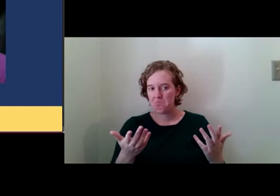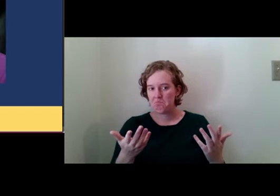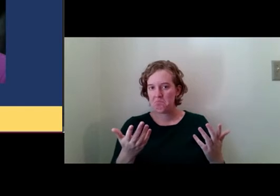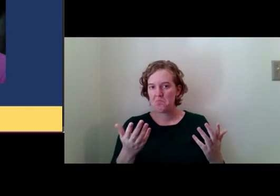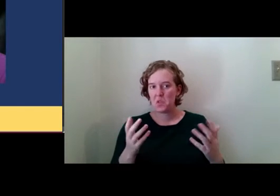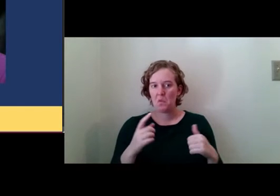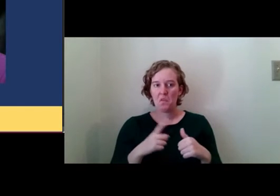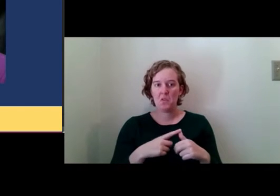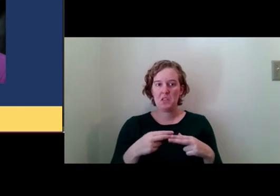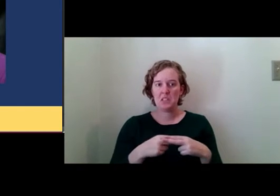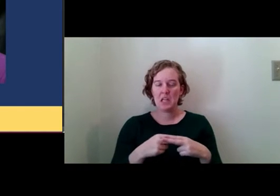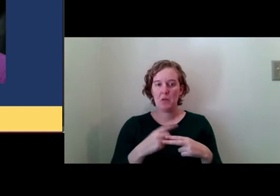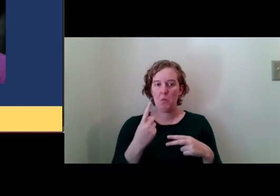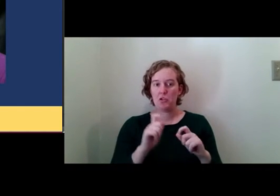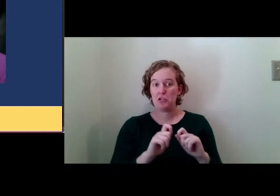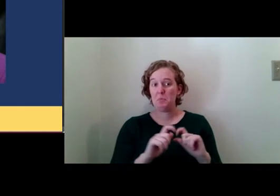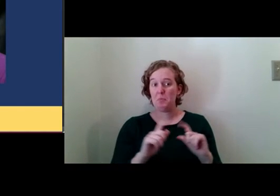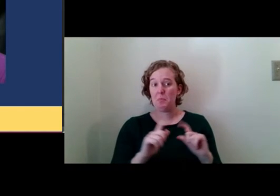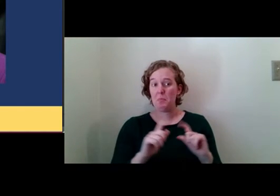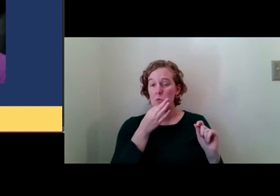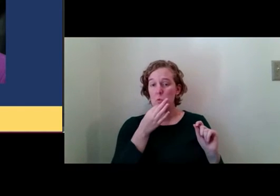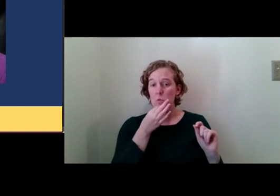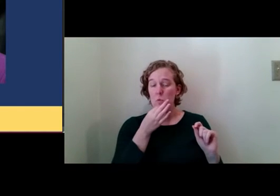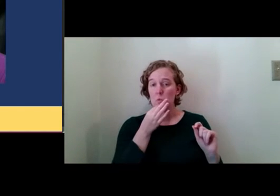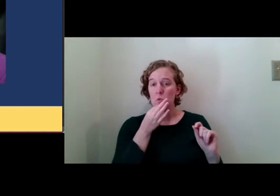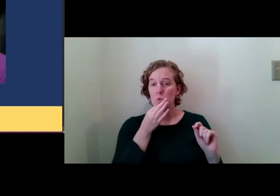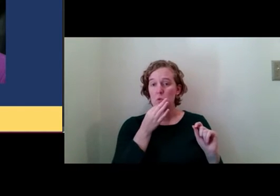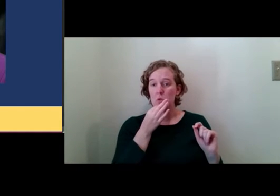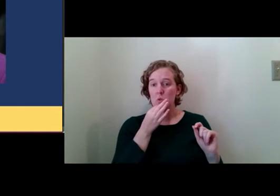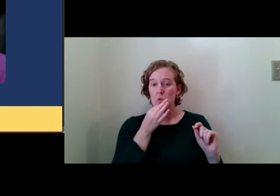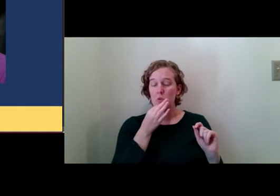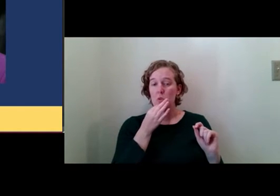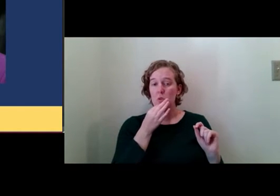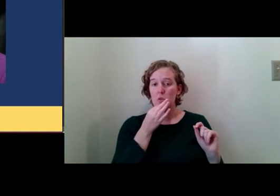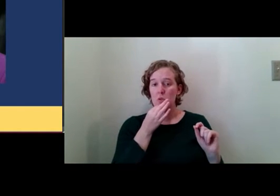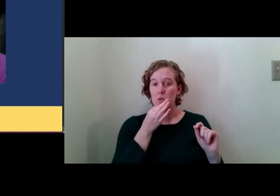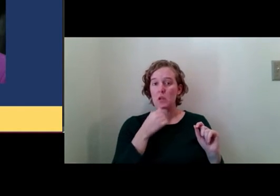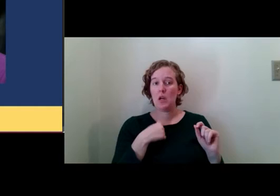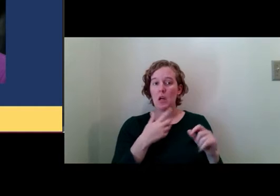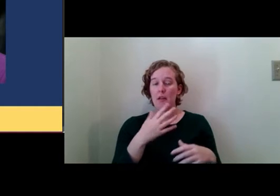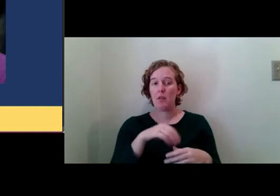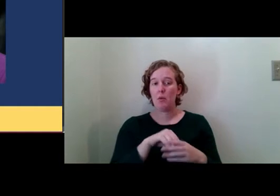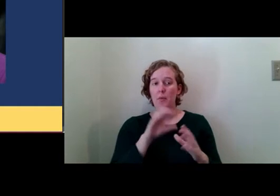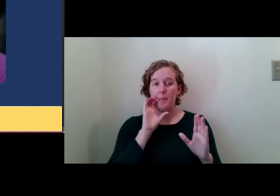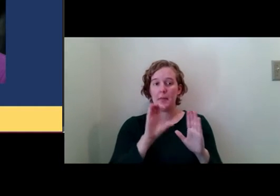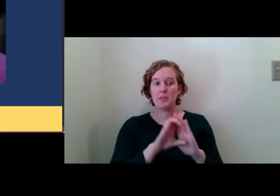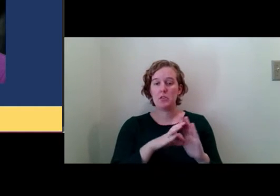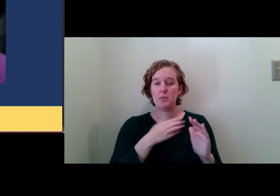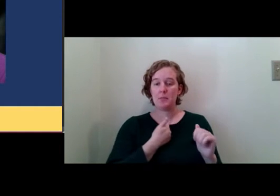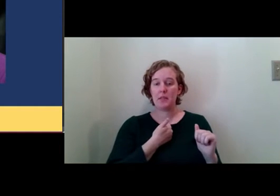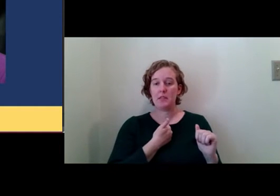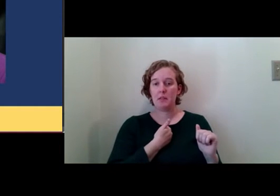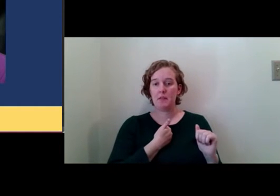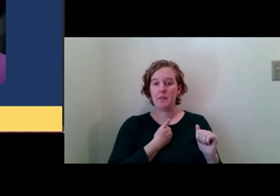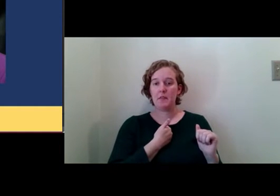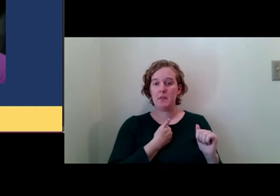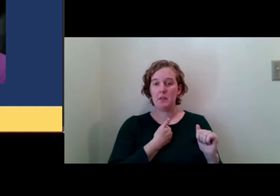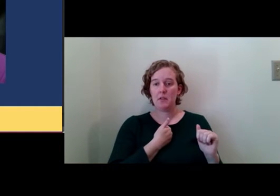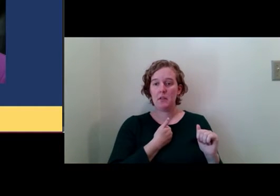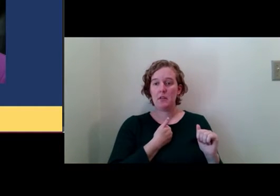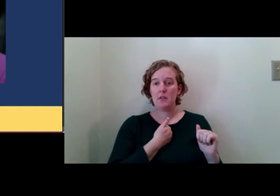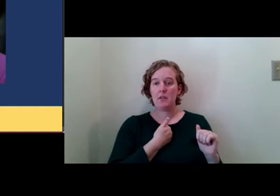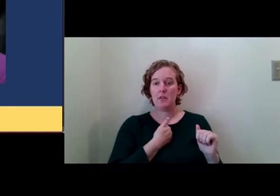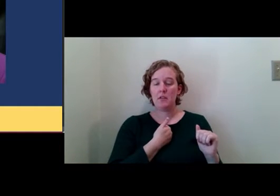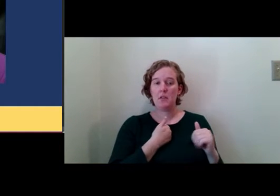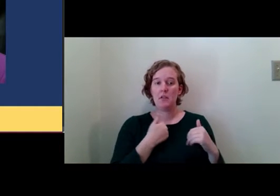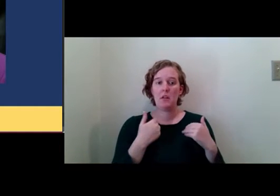the first slide, the one that's coming back here in a moment. There's I included a picture of myself and there's alt text